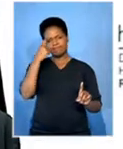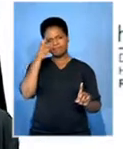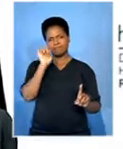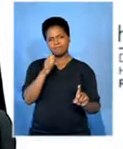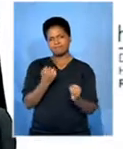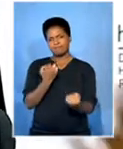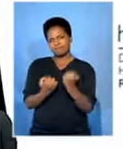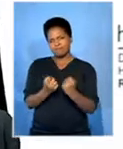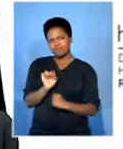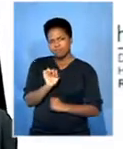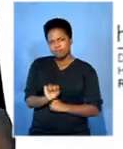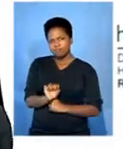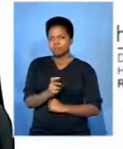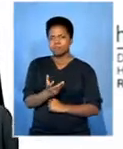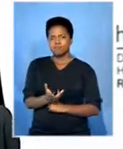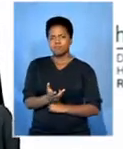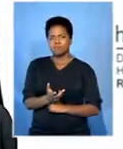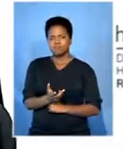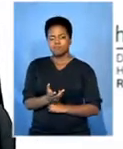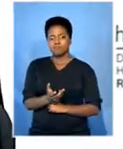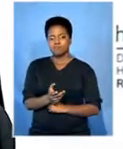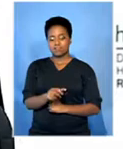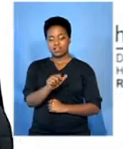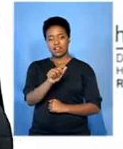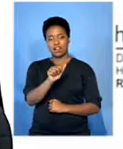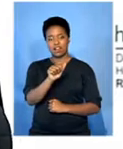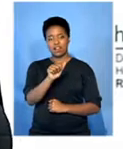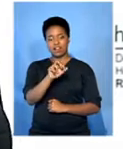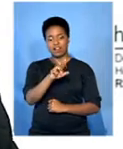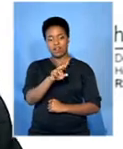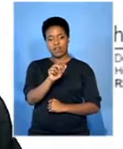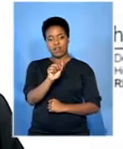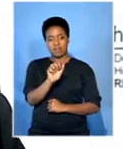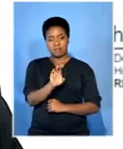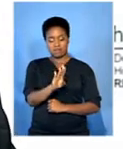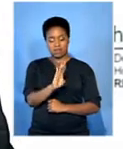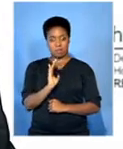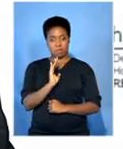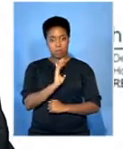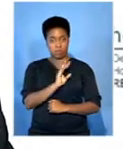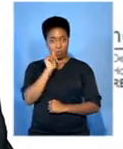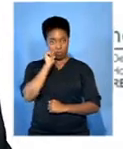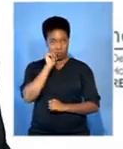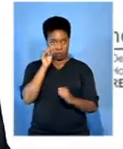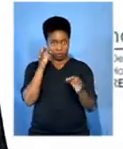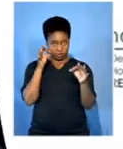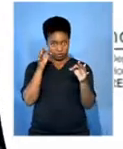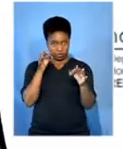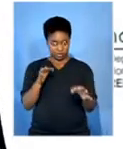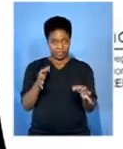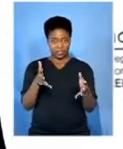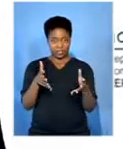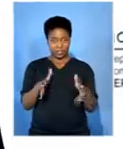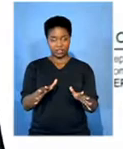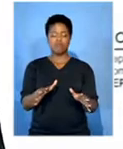case, which now is sitting at RAB board. Then once the decision now is taken,